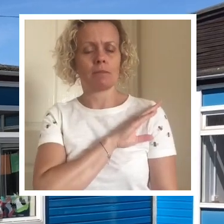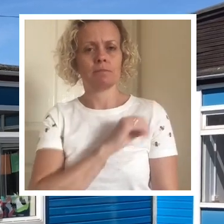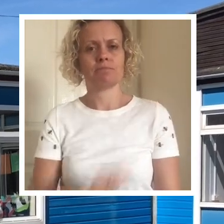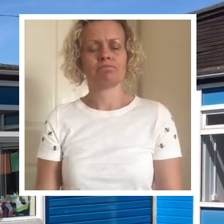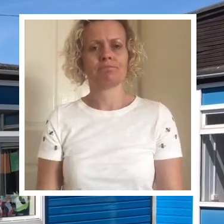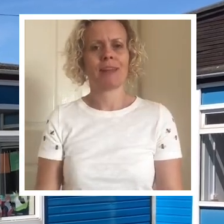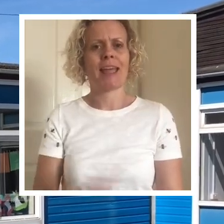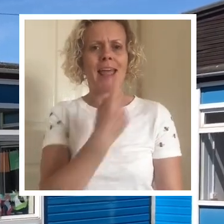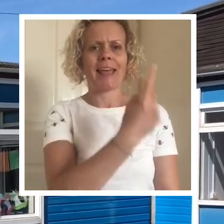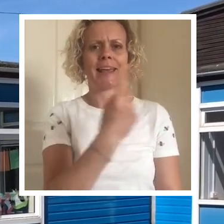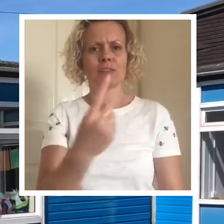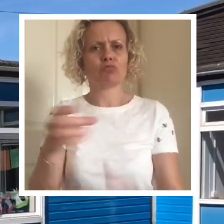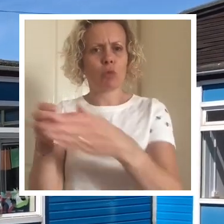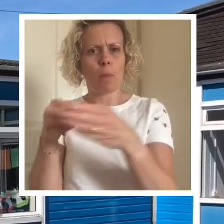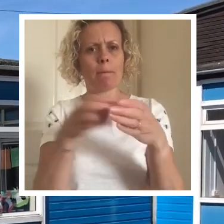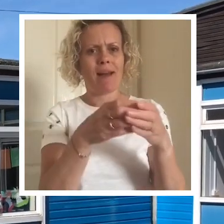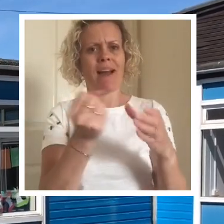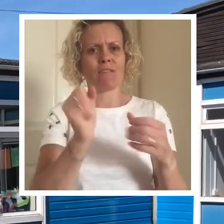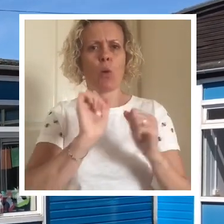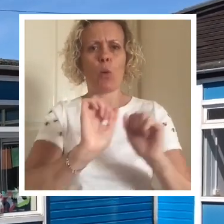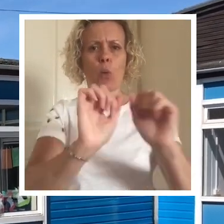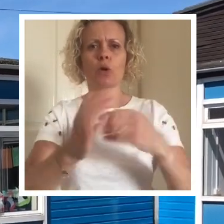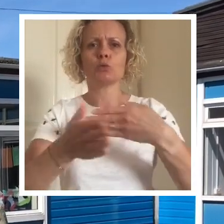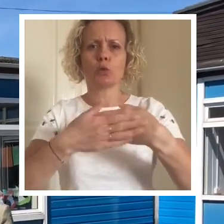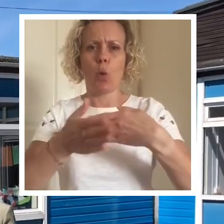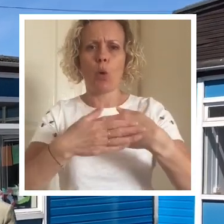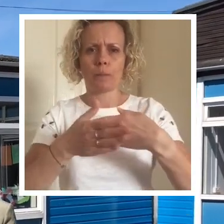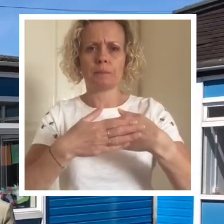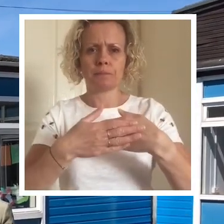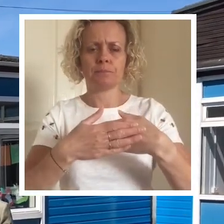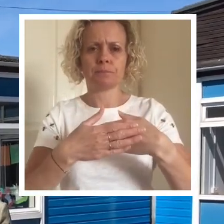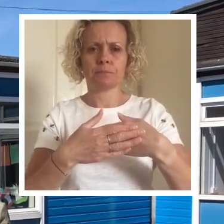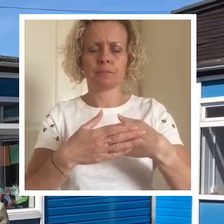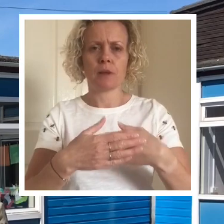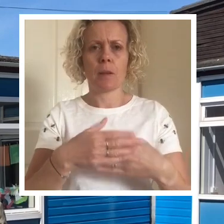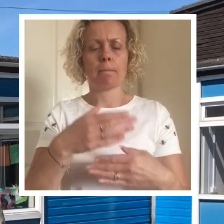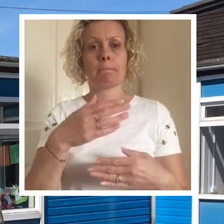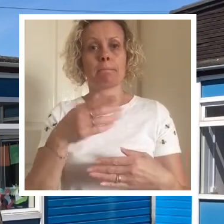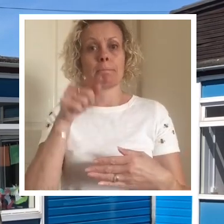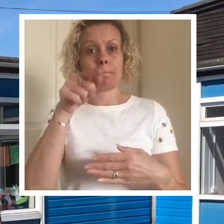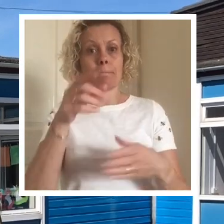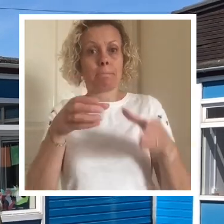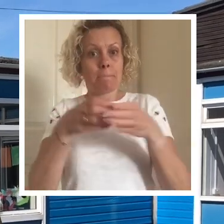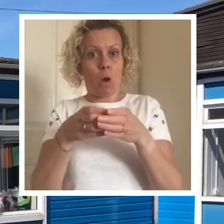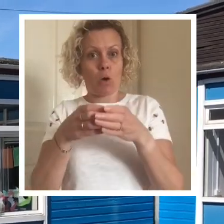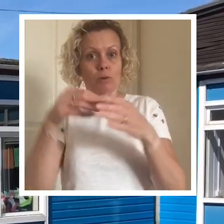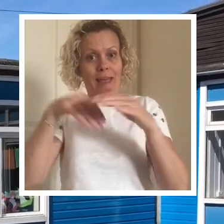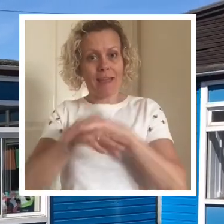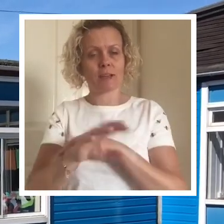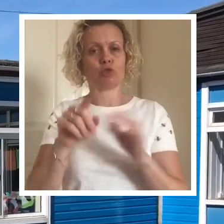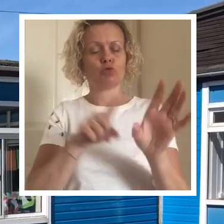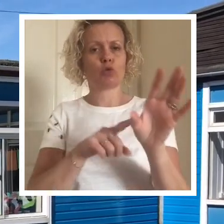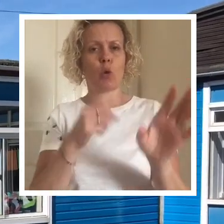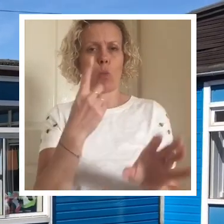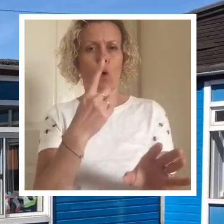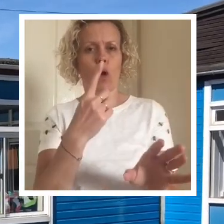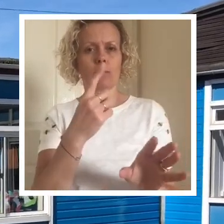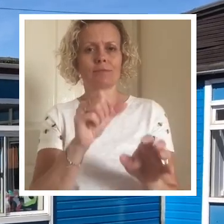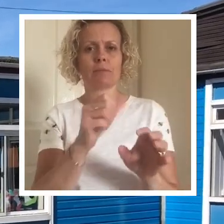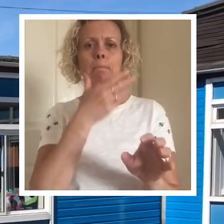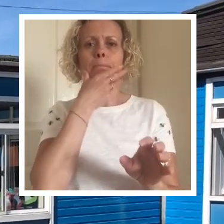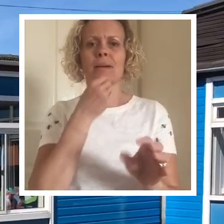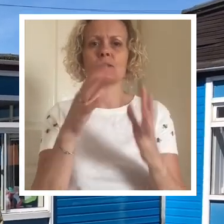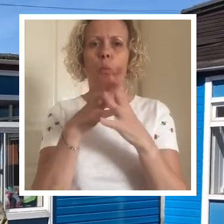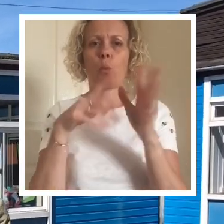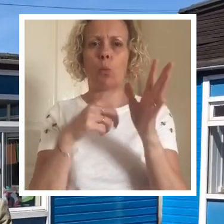returning to school. Each pod will have a designated entry point. This pod is going to come in through the